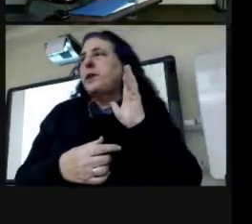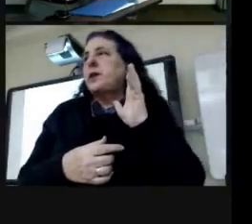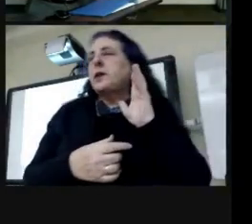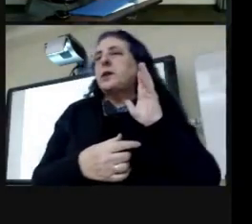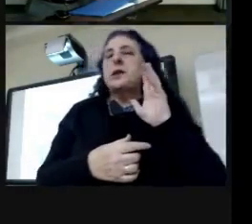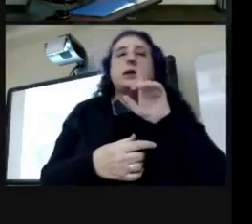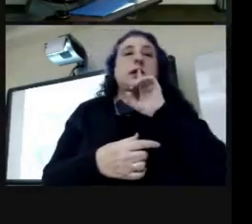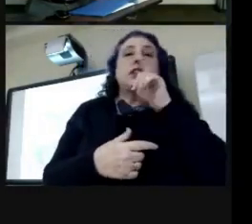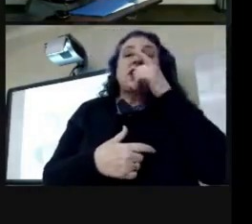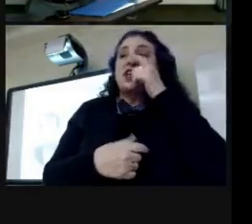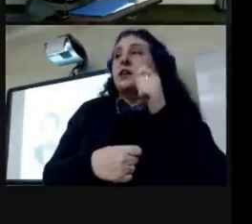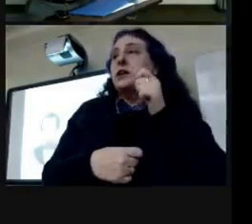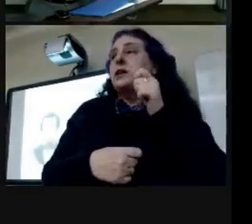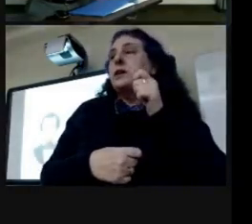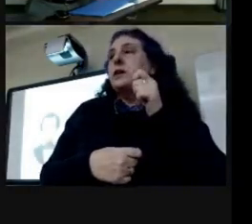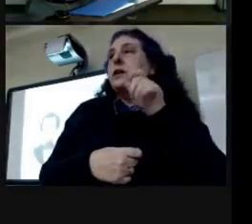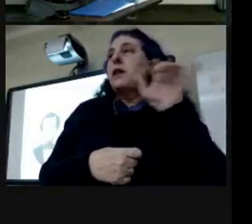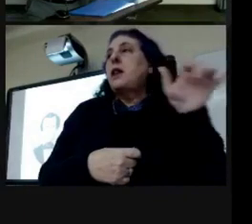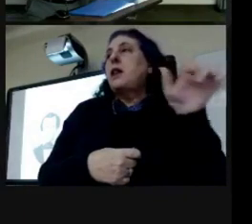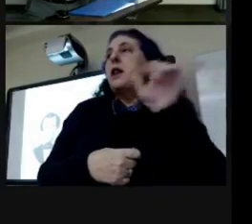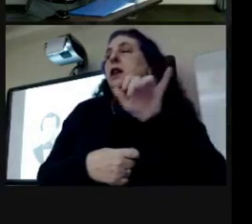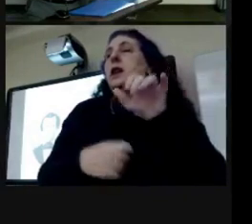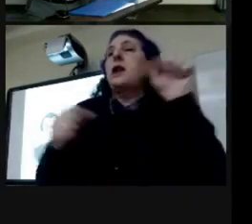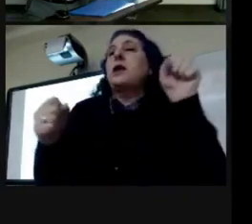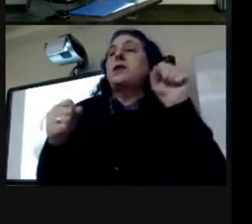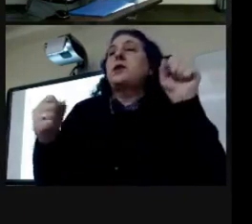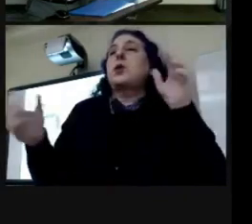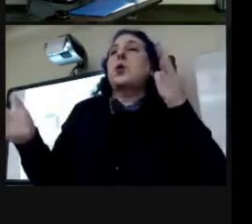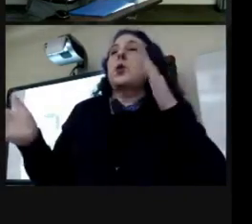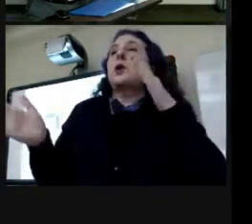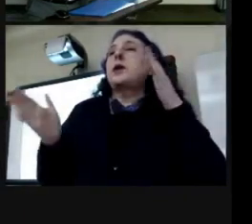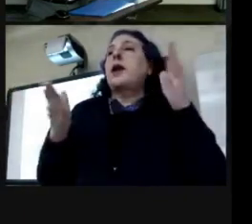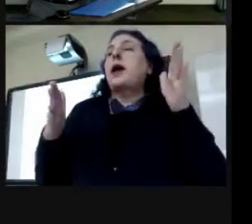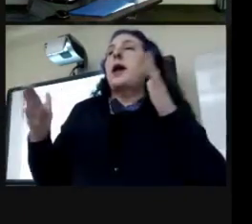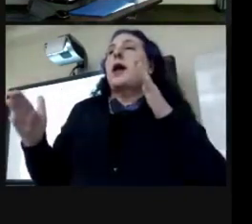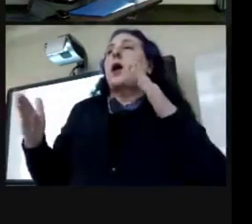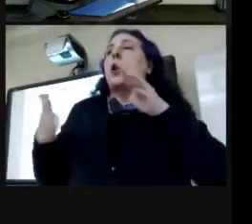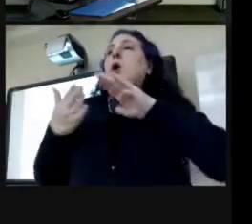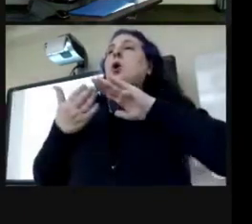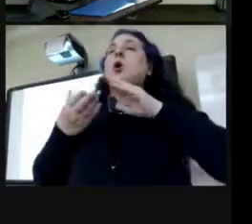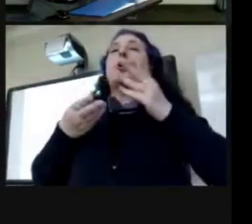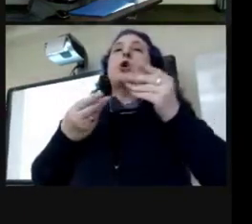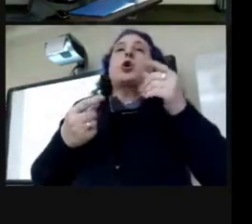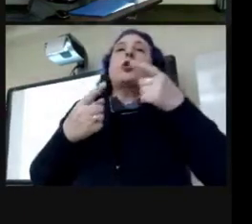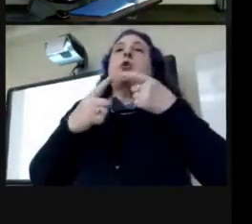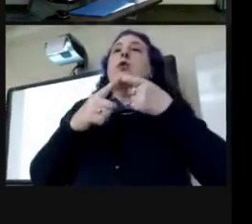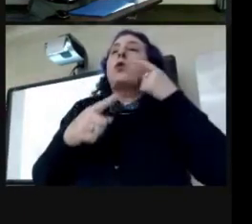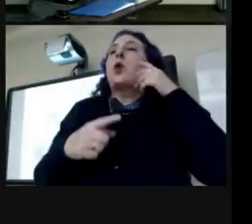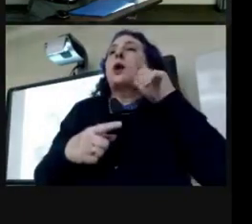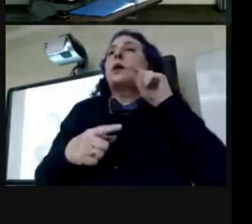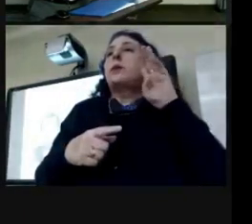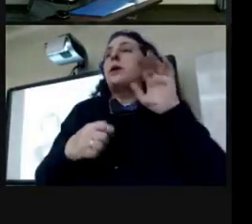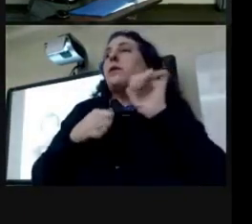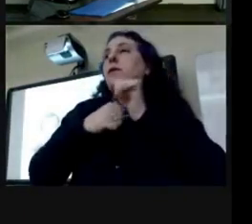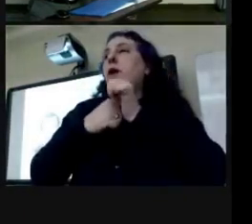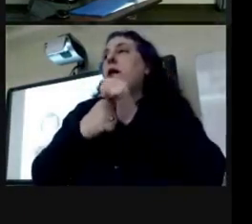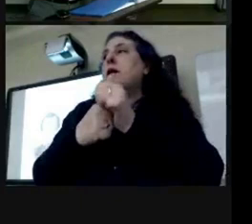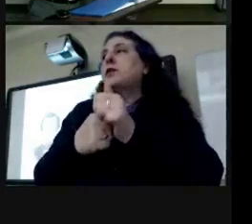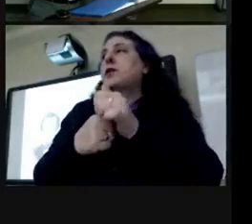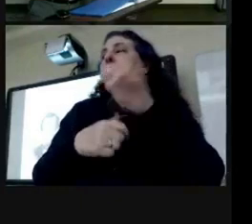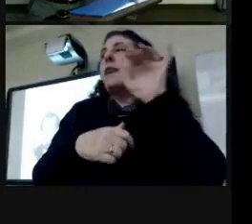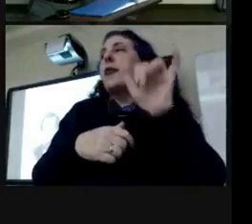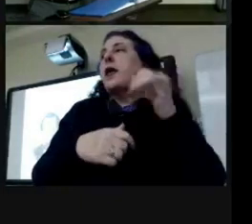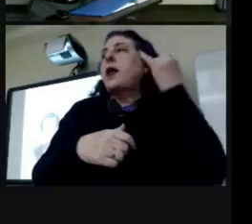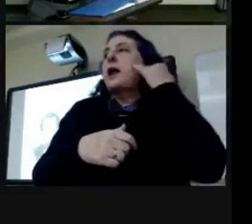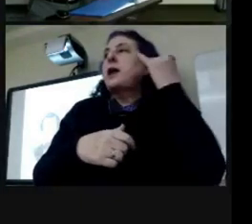interestingly, the cold air cure for tuberculosis kind of follows on that idea,